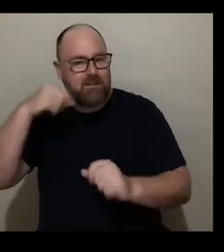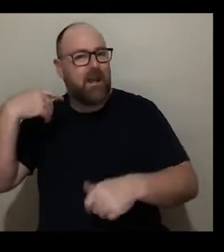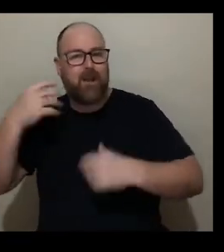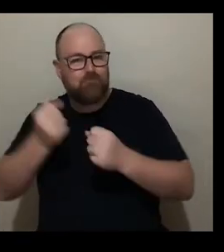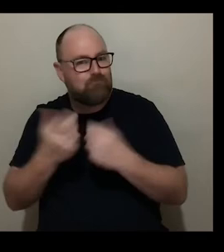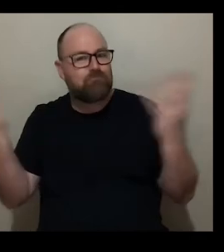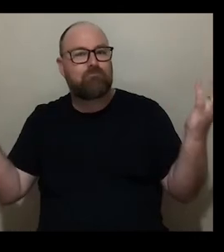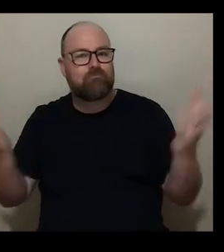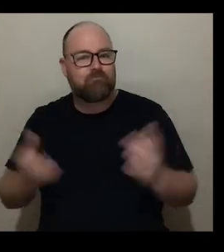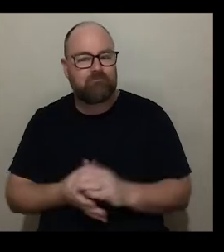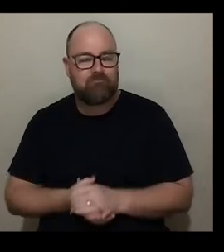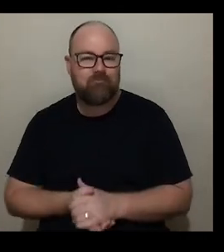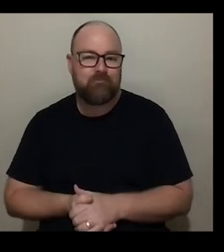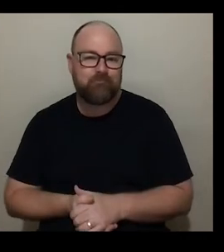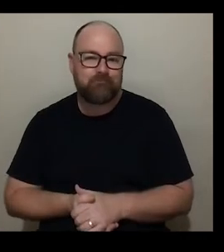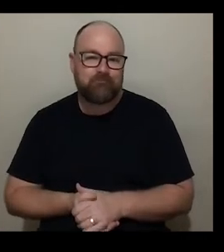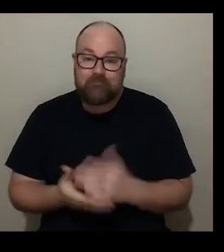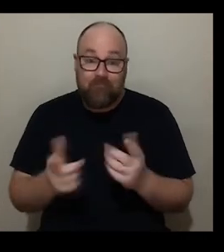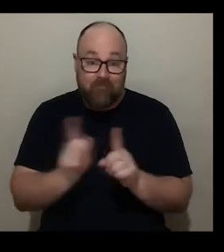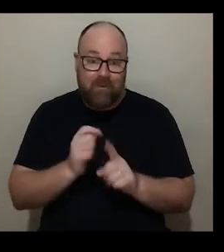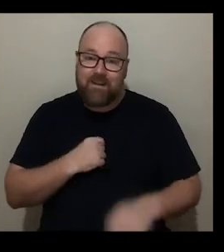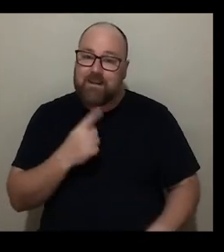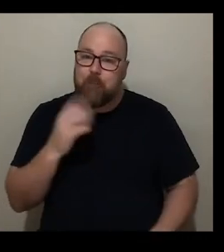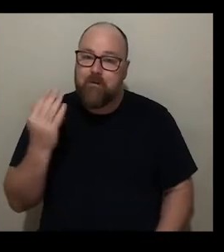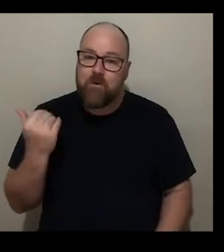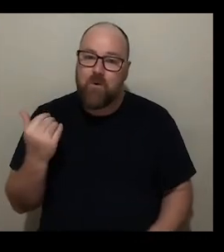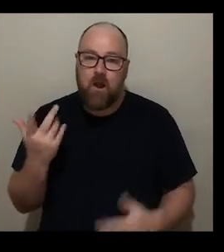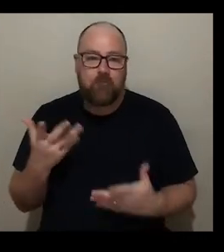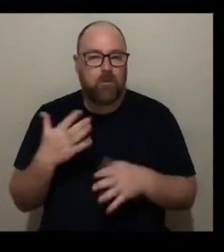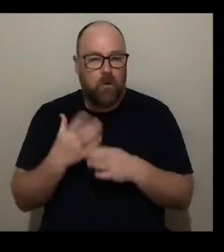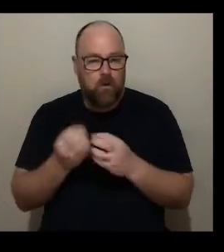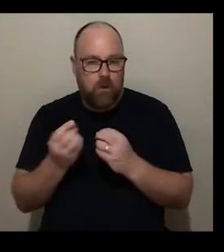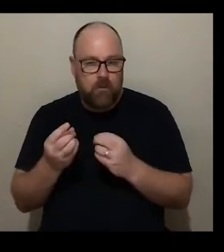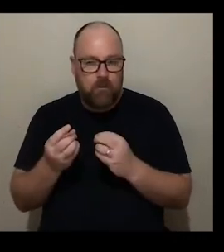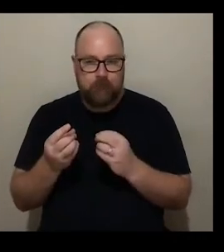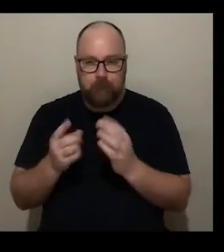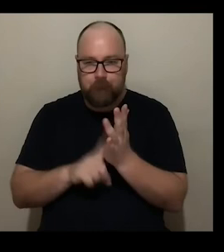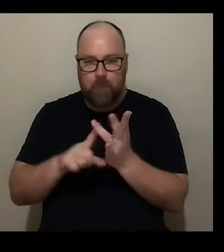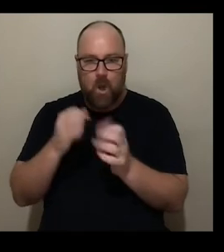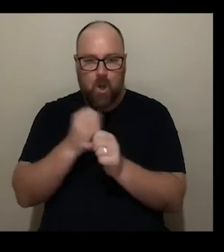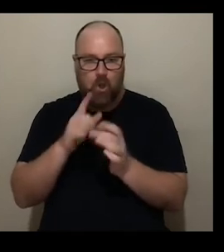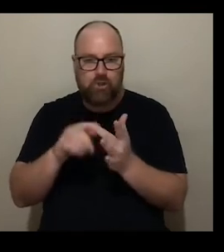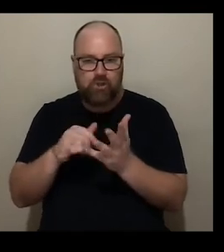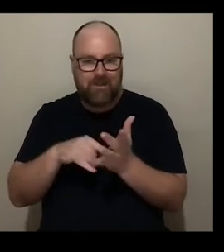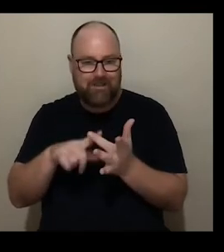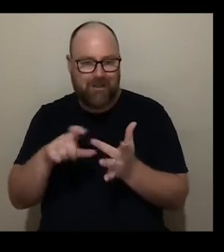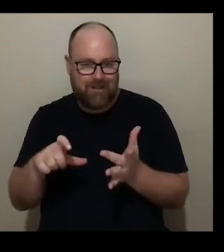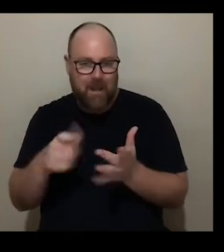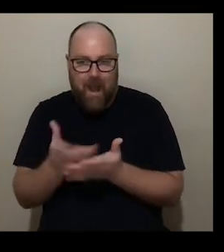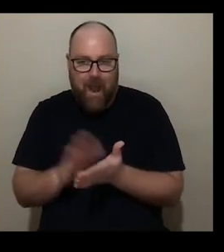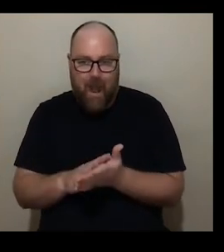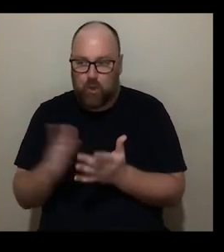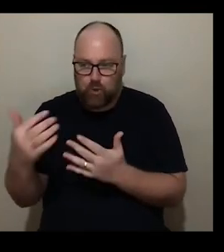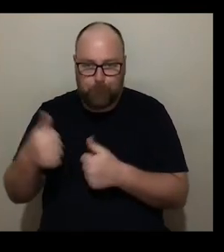yeah and and like i say working with the logistics of making these ideas work